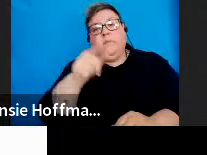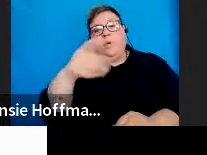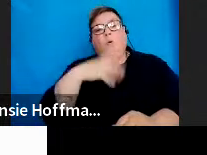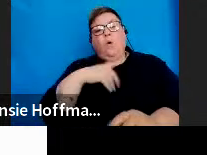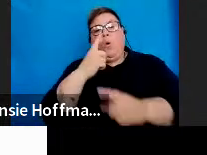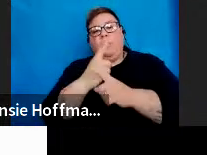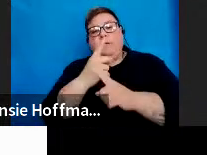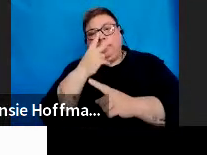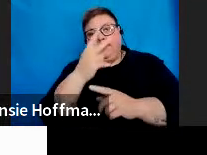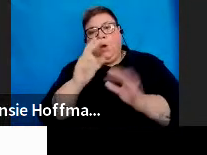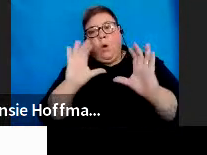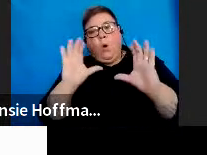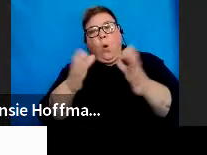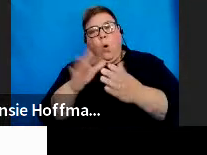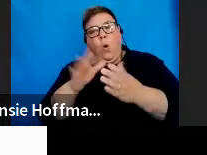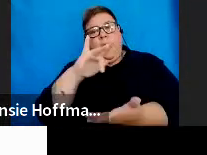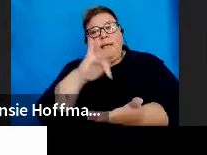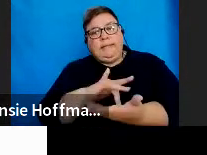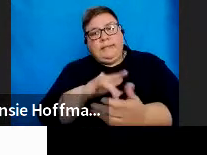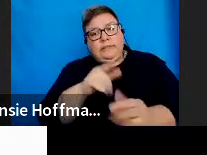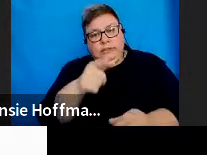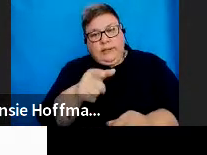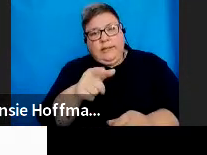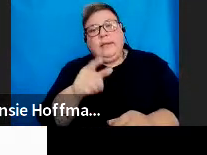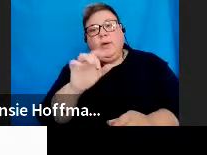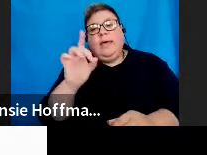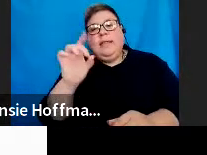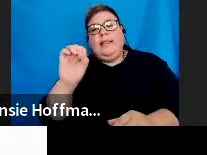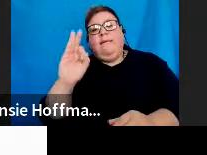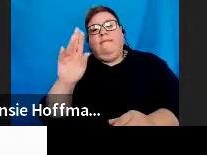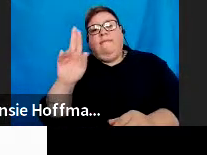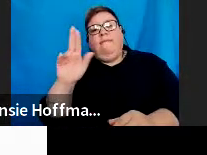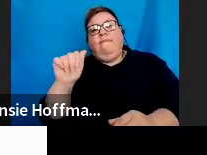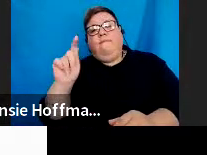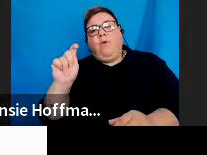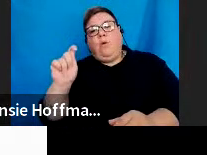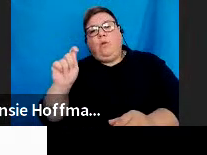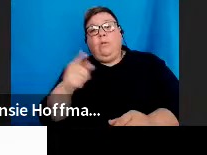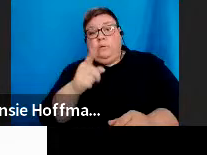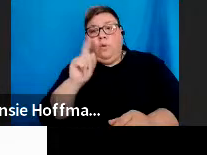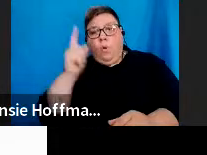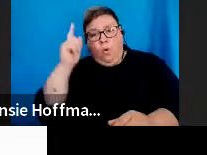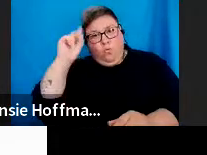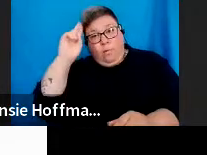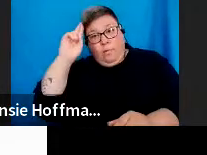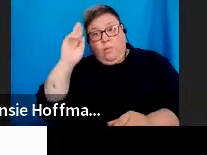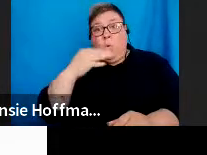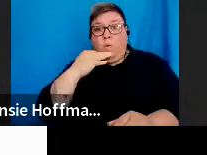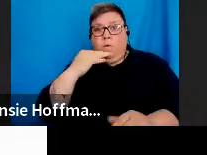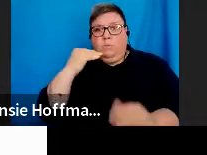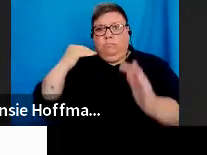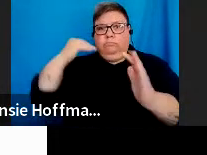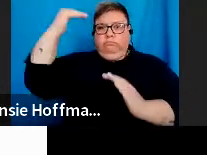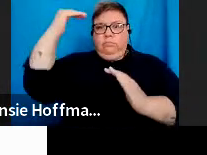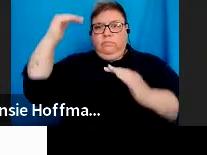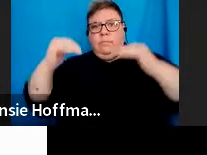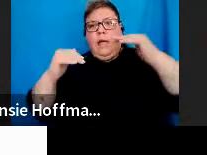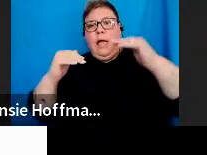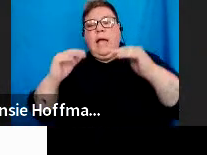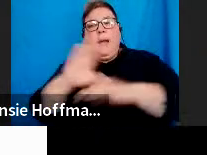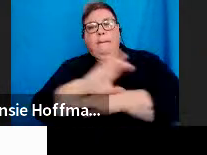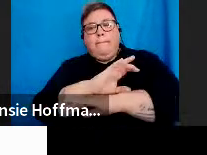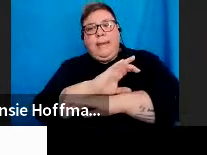organization as a default. So make sure that it is their main company or main organization that you are setting as a default,